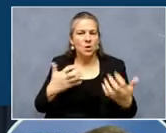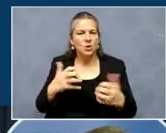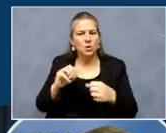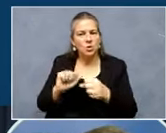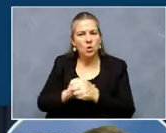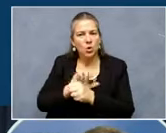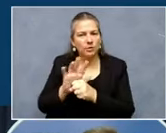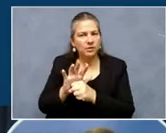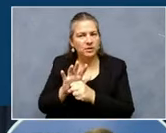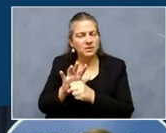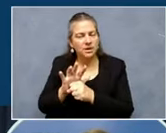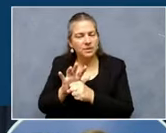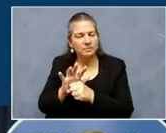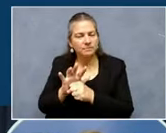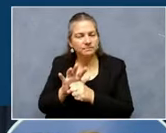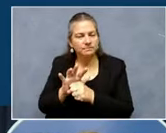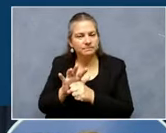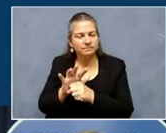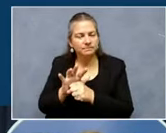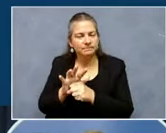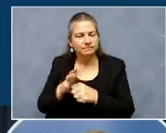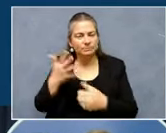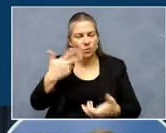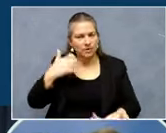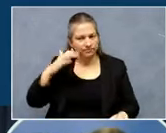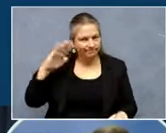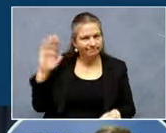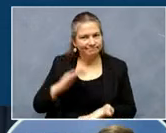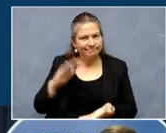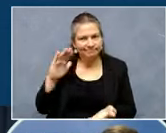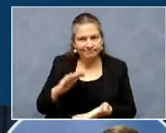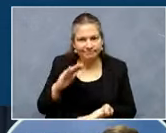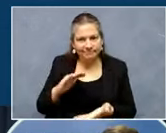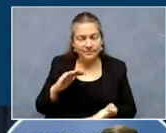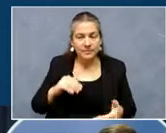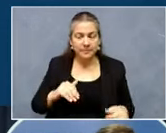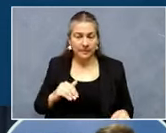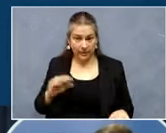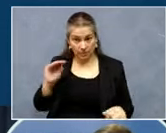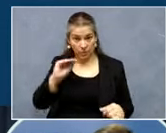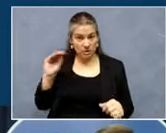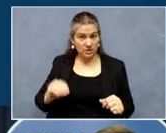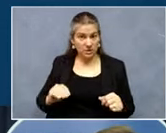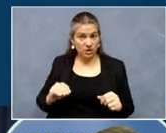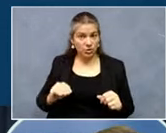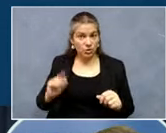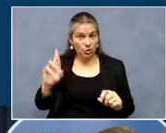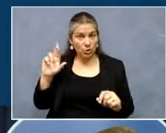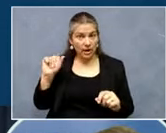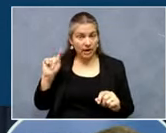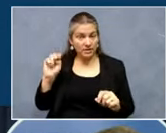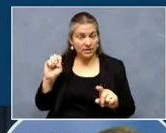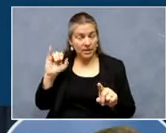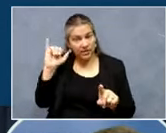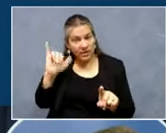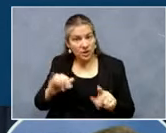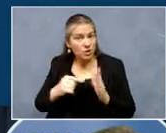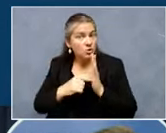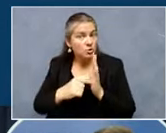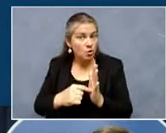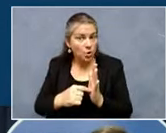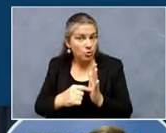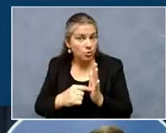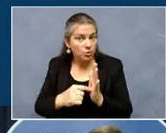that there are many fewer cases. Positivity rate, which remember is a leading indicator. Case is a bit of a